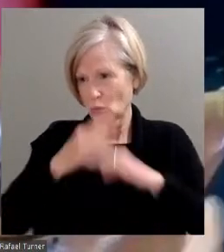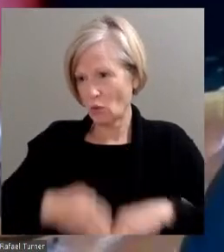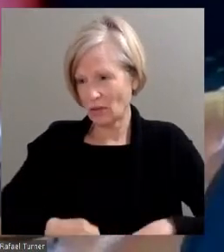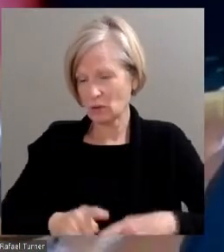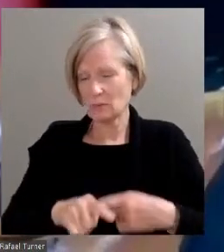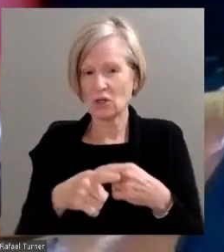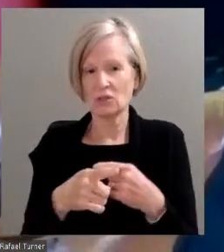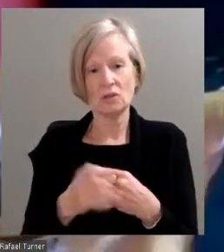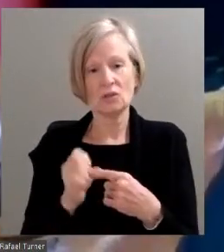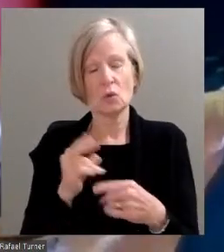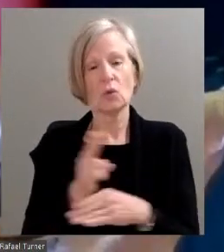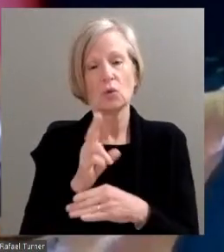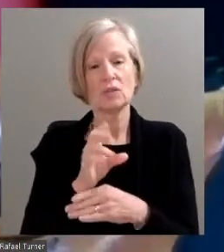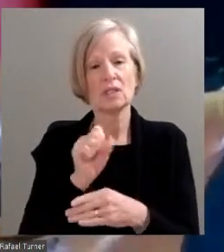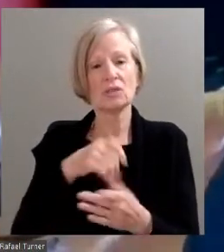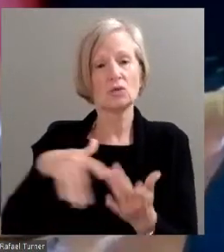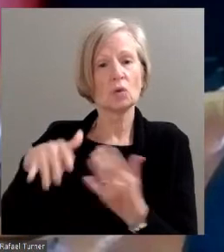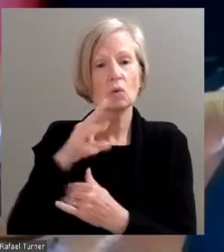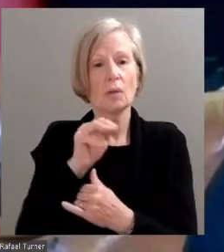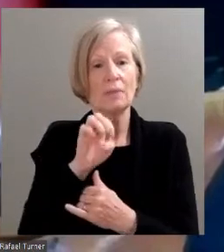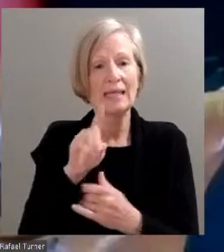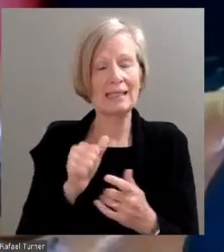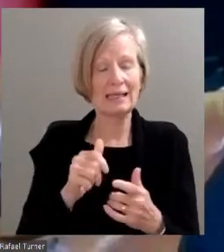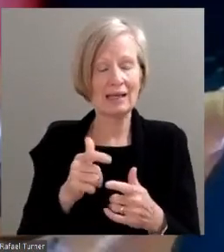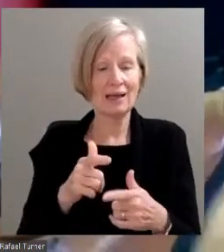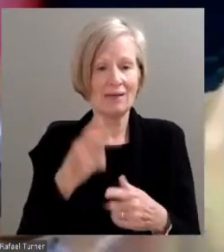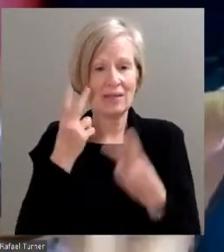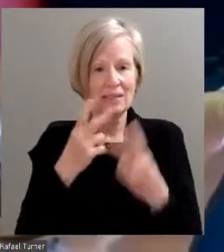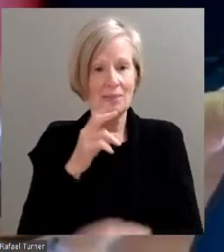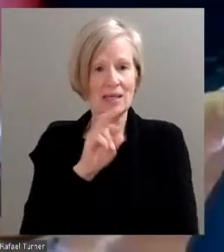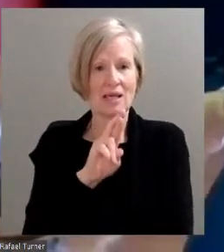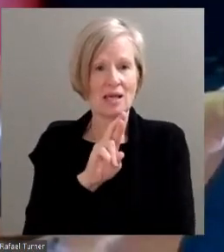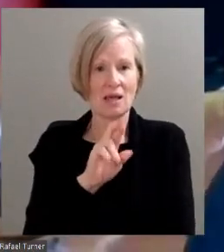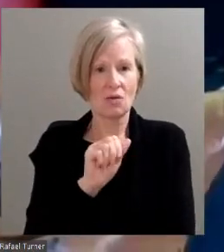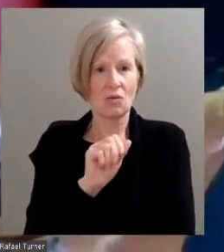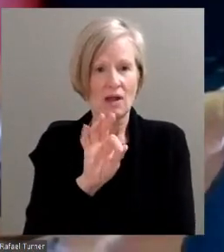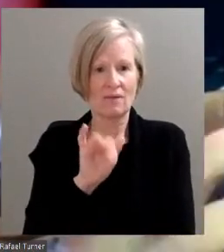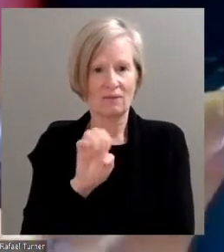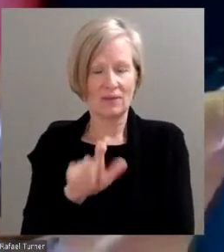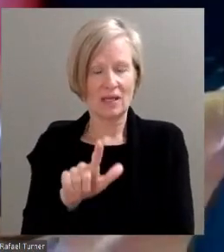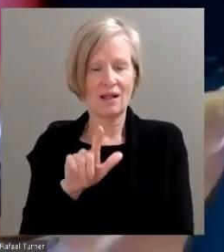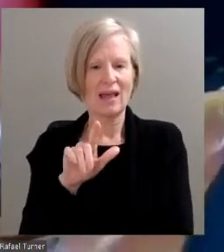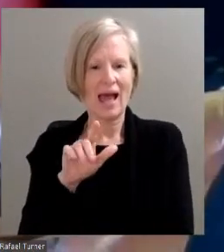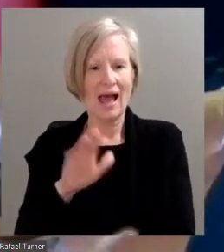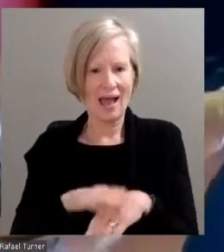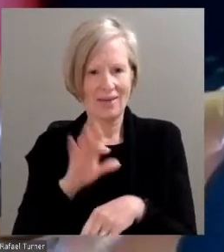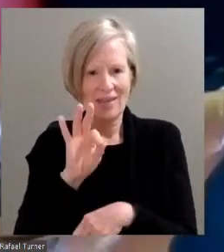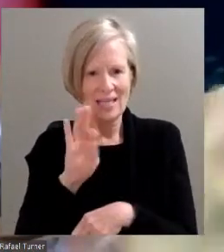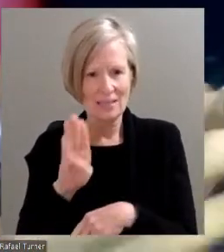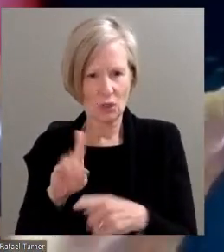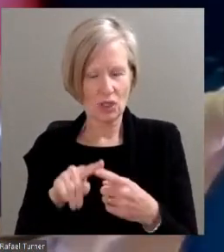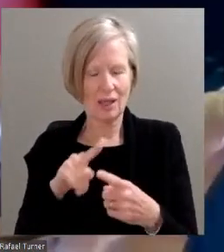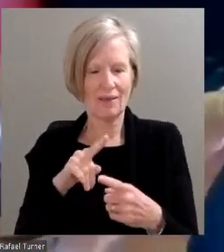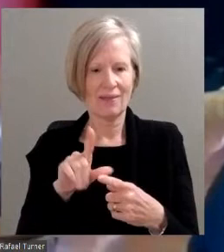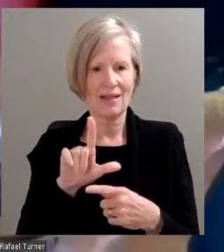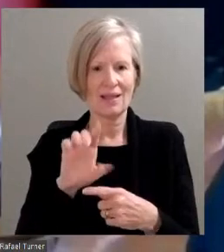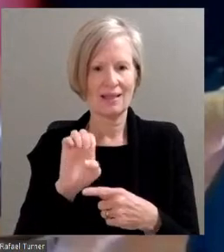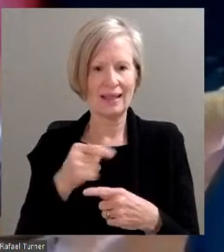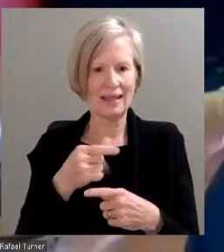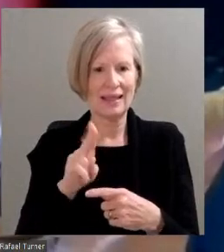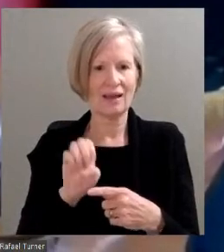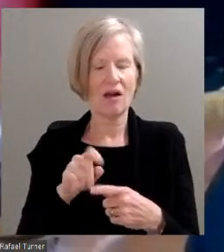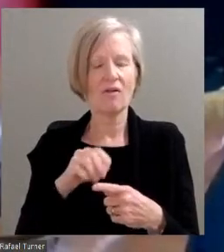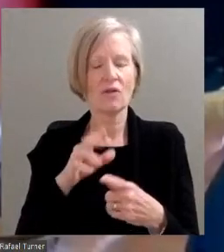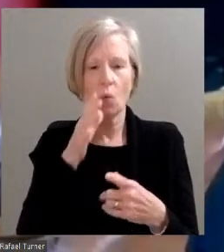just using social media, please visit me at Raphael Christopher Turner on Facebook. Check out the League of Women Voters. I have a host of